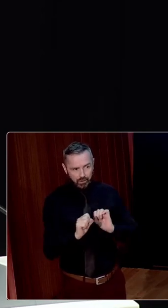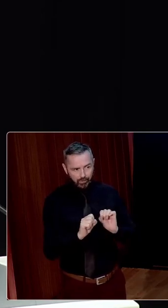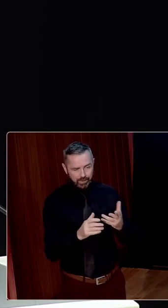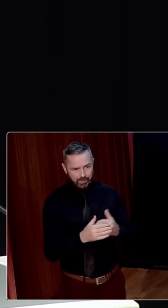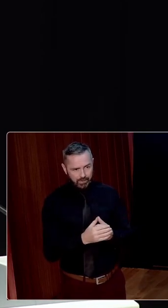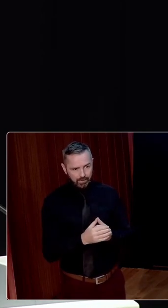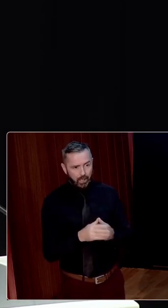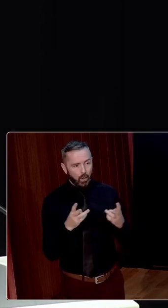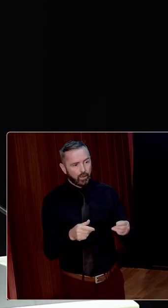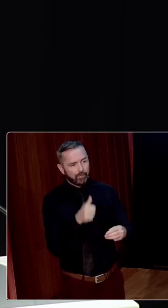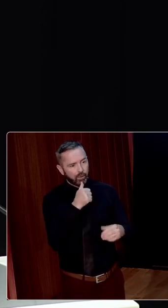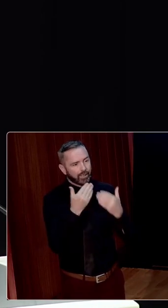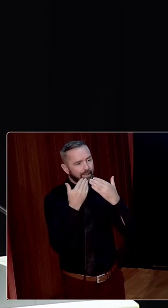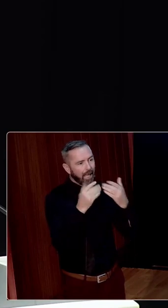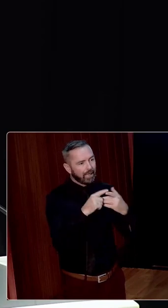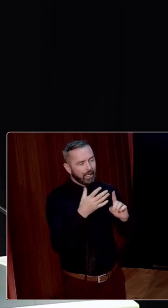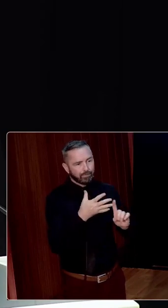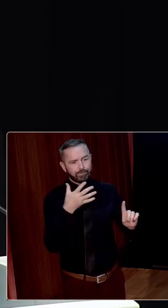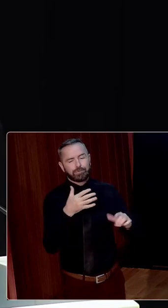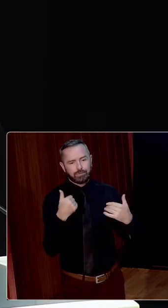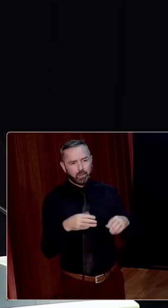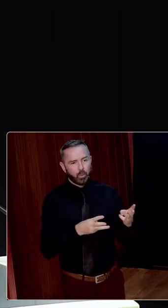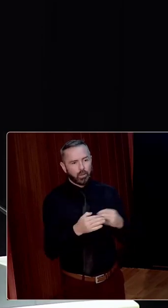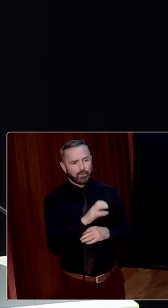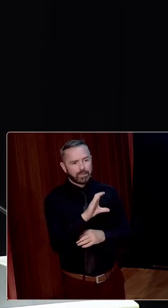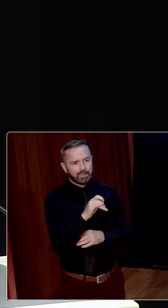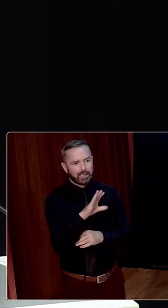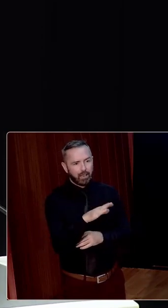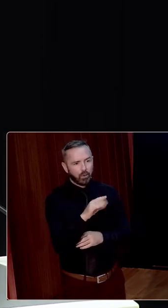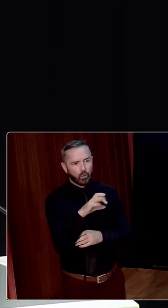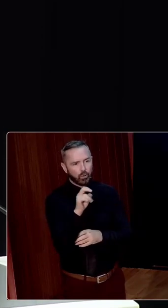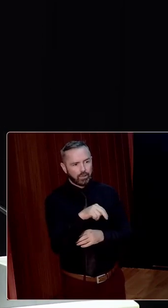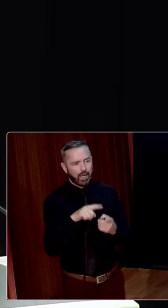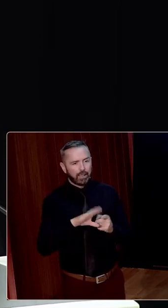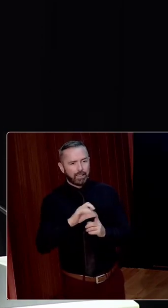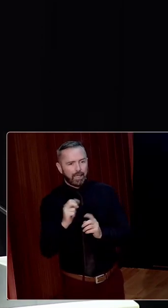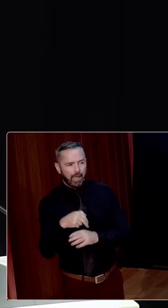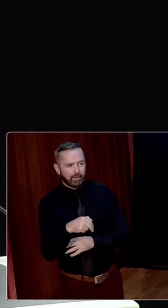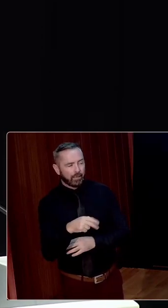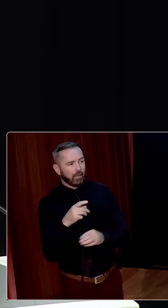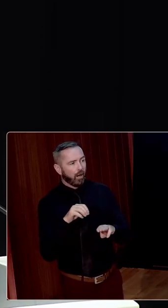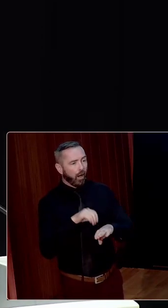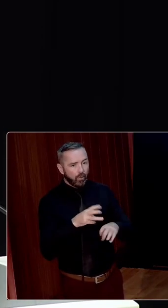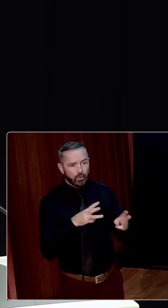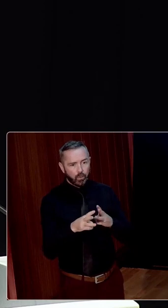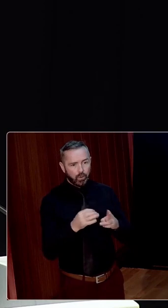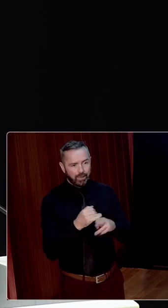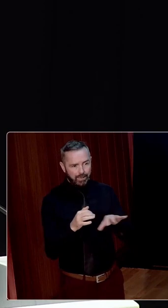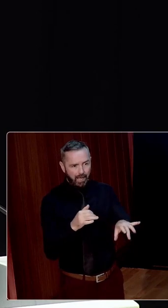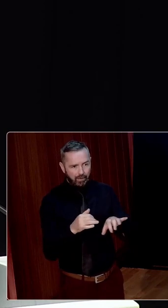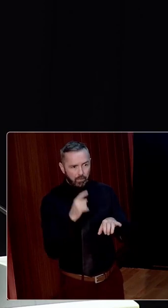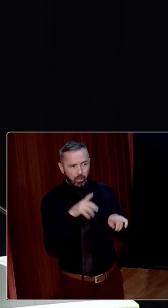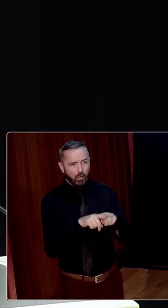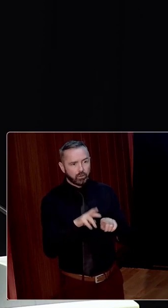and acknowledging the work of Cecile Gordon and Leanne Ledgerwood on this archive, but I also want to reference